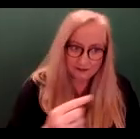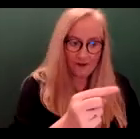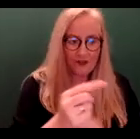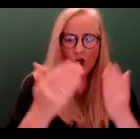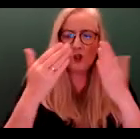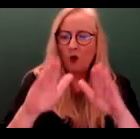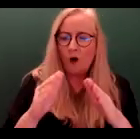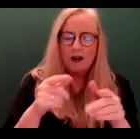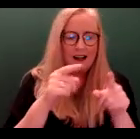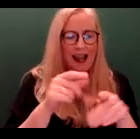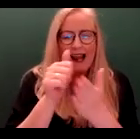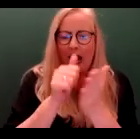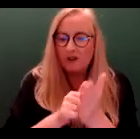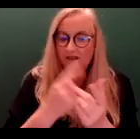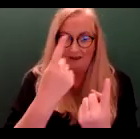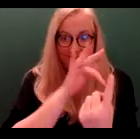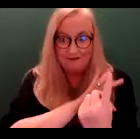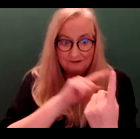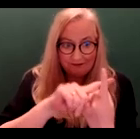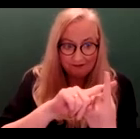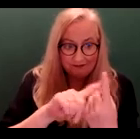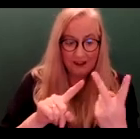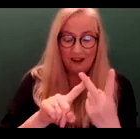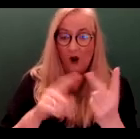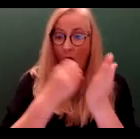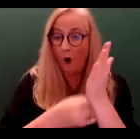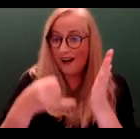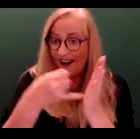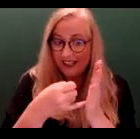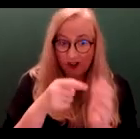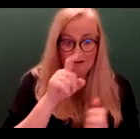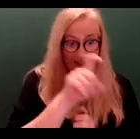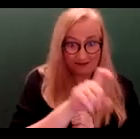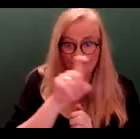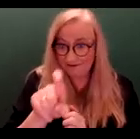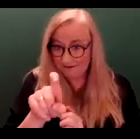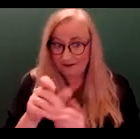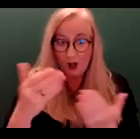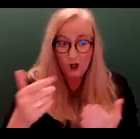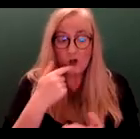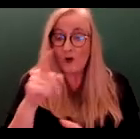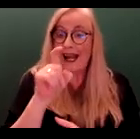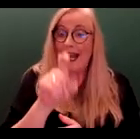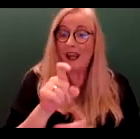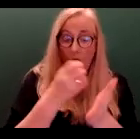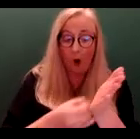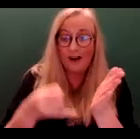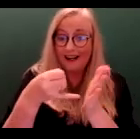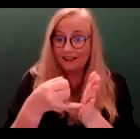would you like to register as an individual or as an organization. So we click on organization.